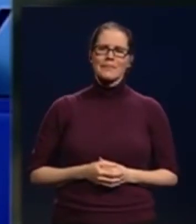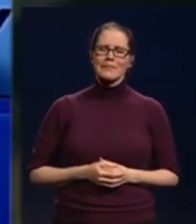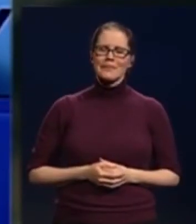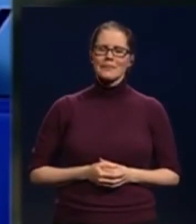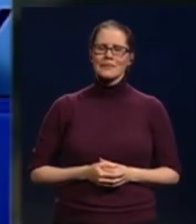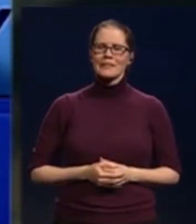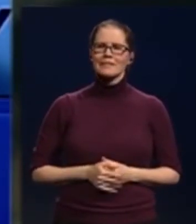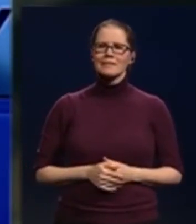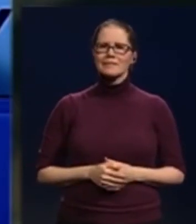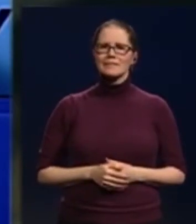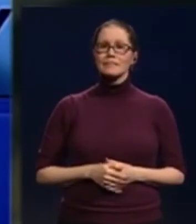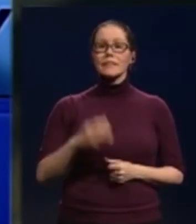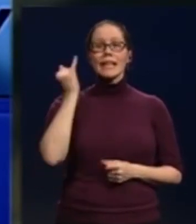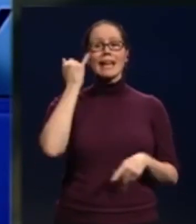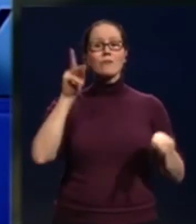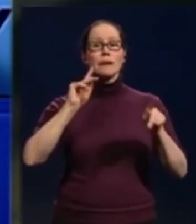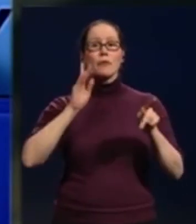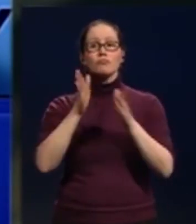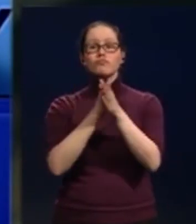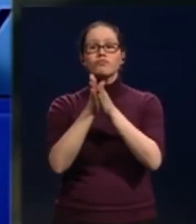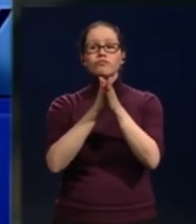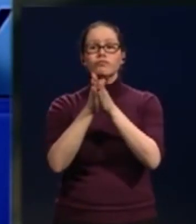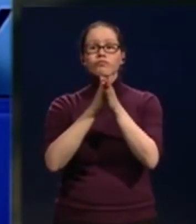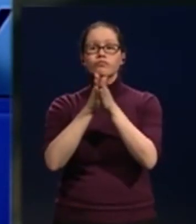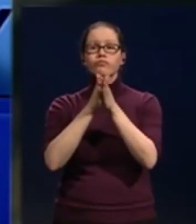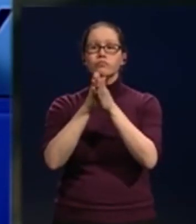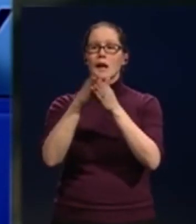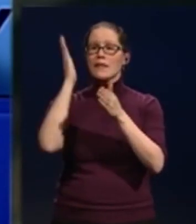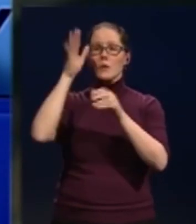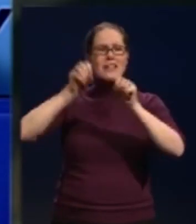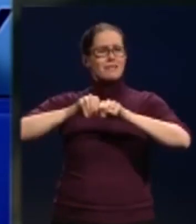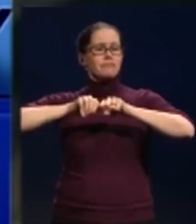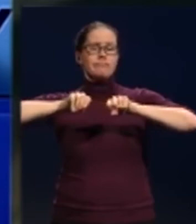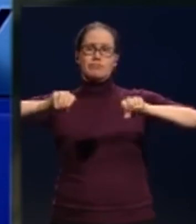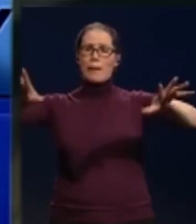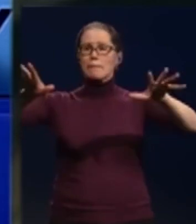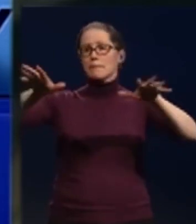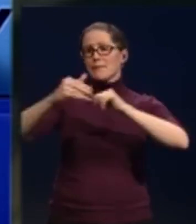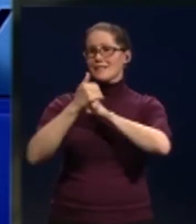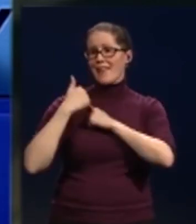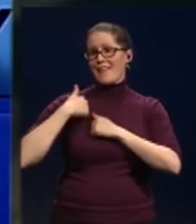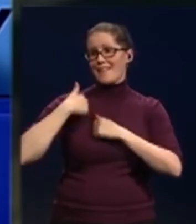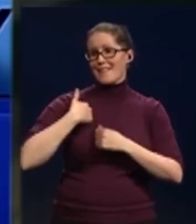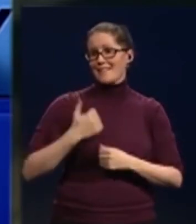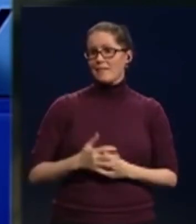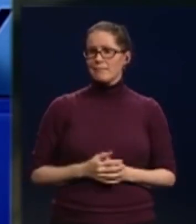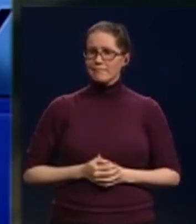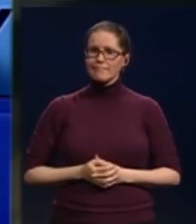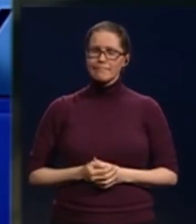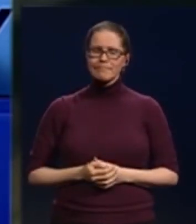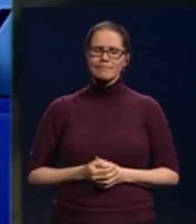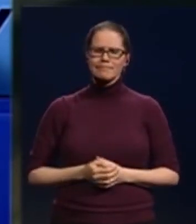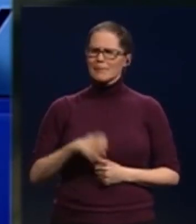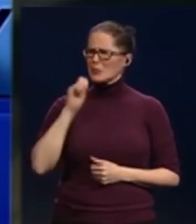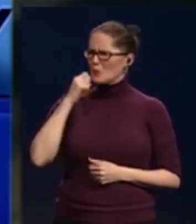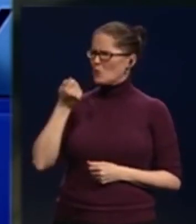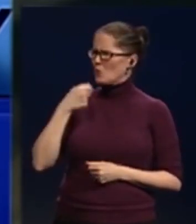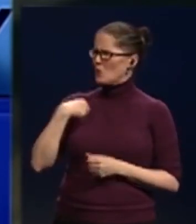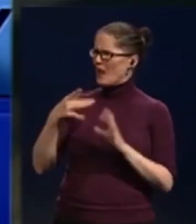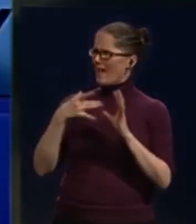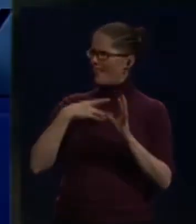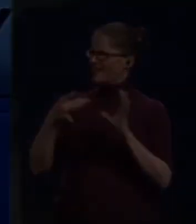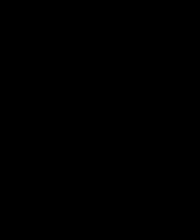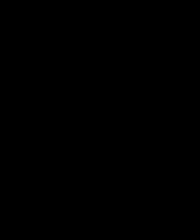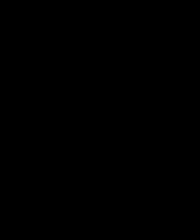If enough people like the show around the region it will be played nationally. I'll be watching. It seems like a cool way for a story to be told. Yeah,